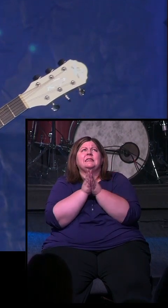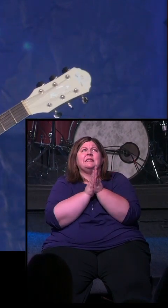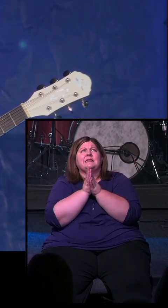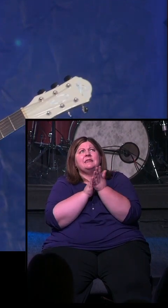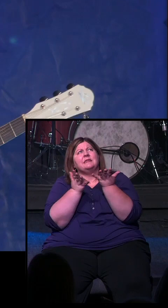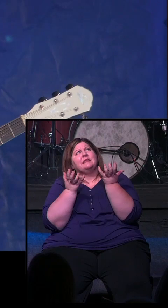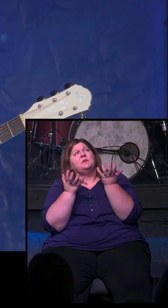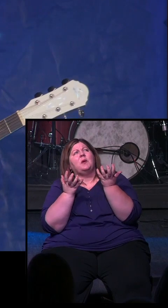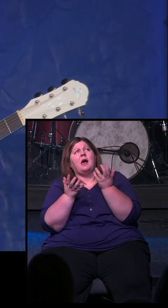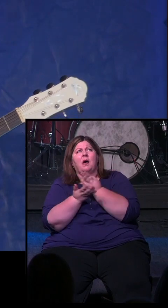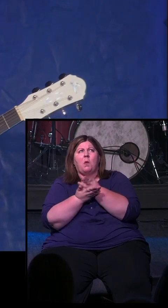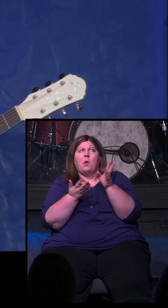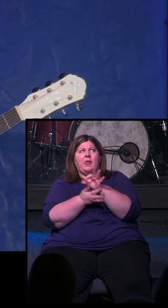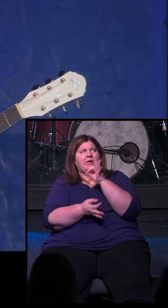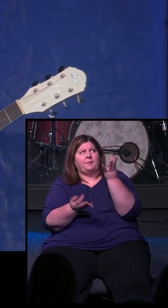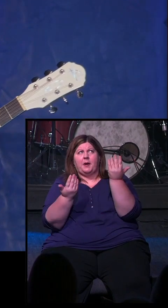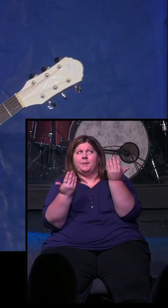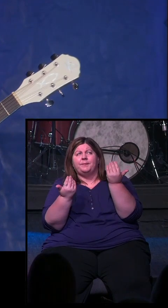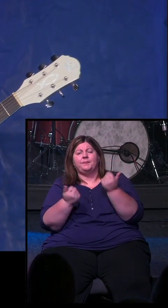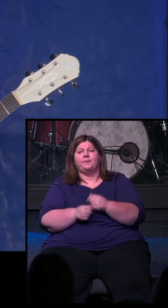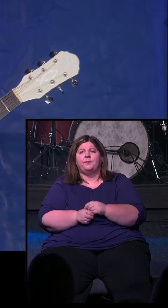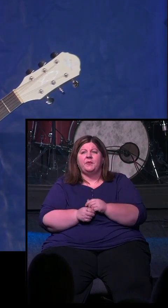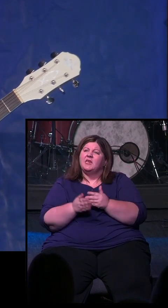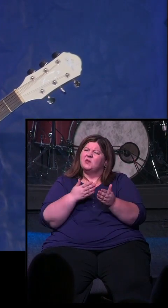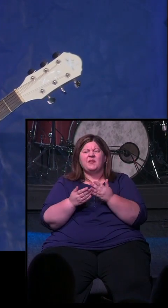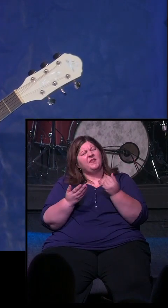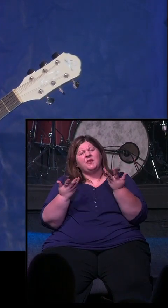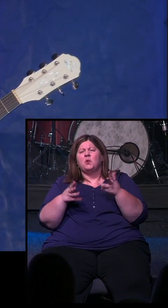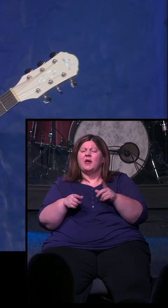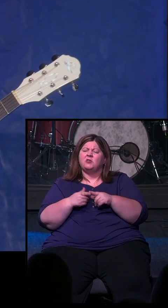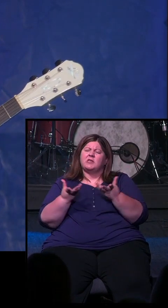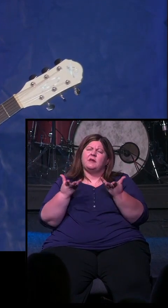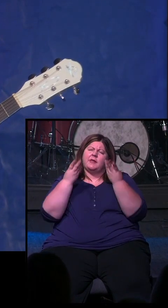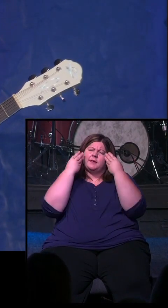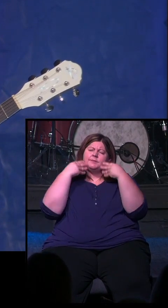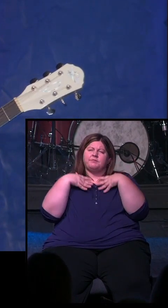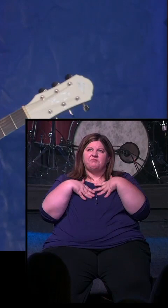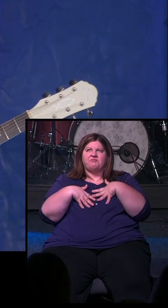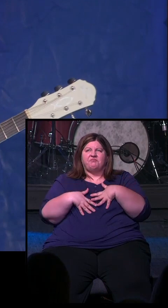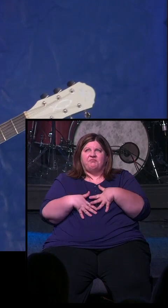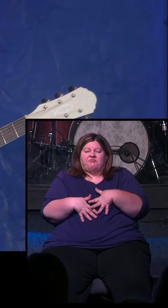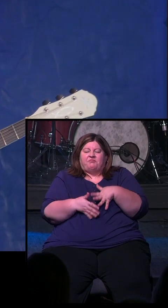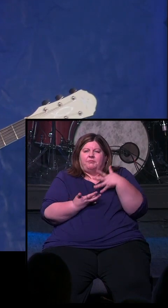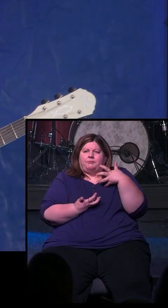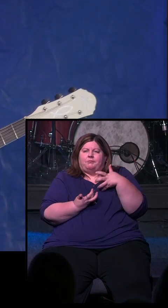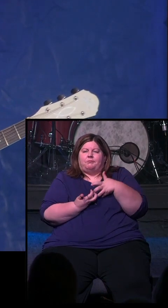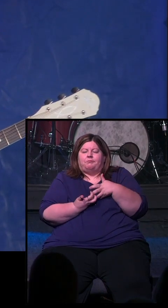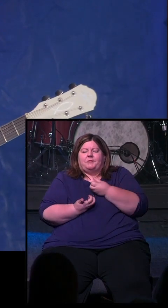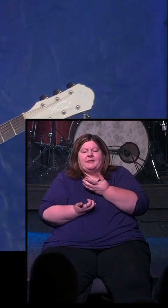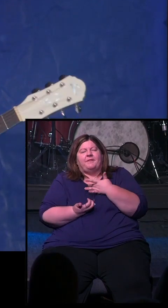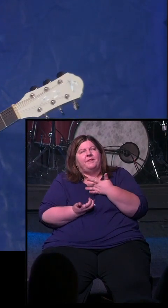for the Holy Spirit's leading in our life. So even if you don't know it, let the words sink into your heart. Feel free to lift a hand,